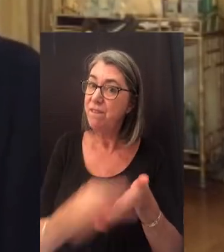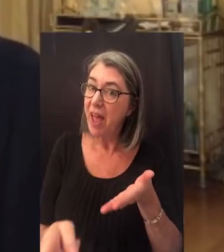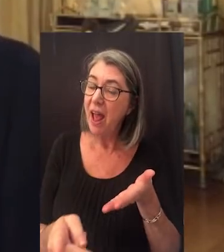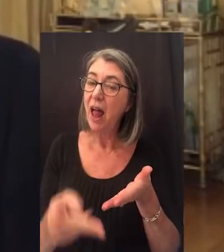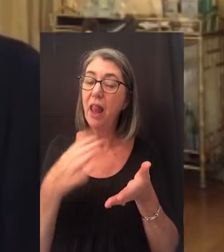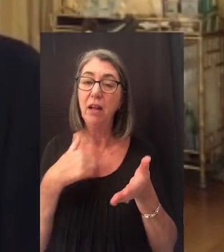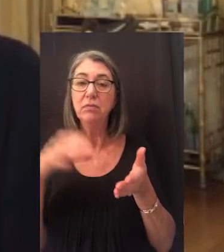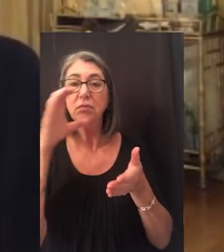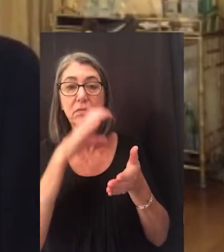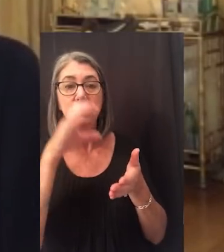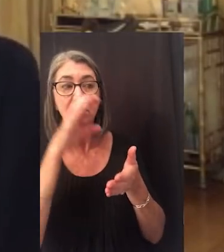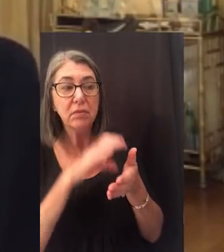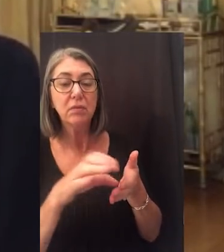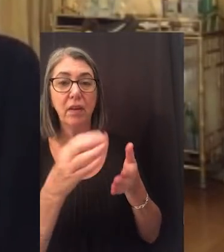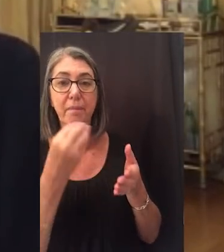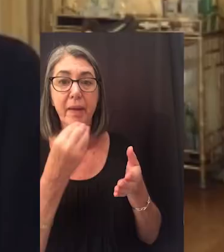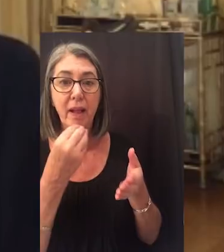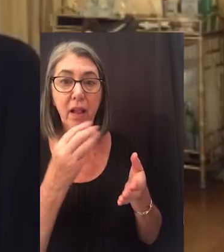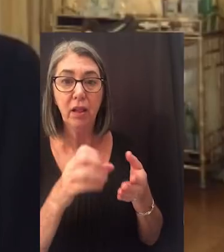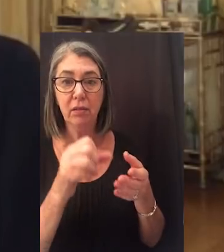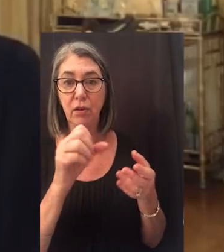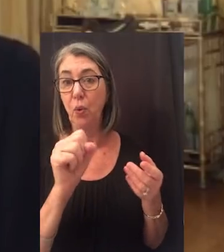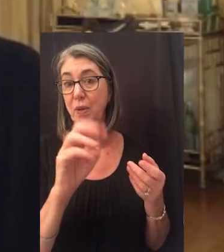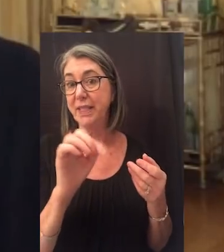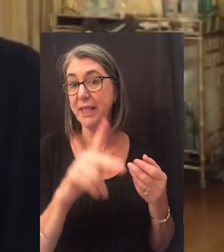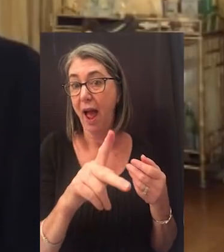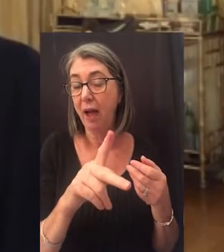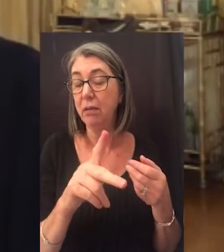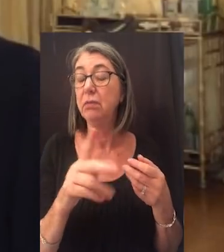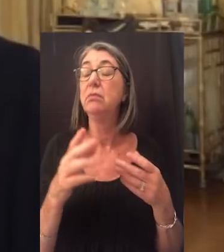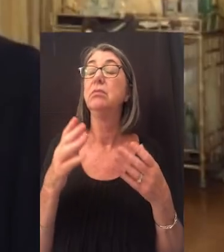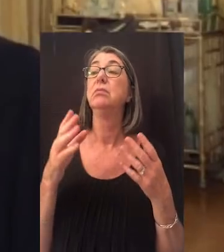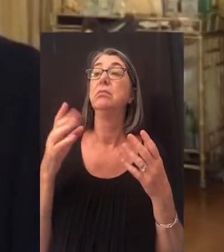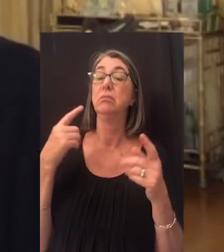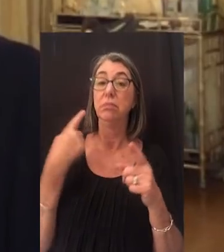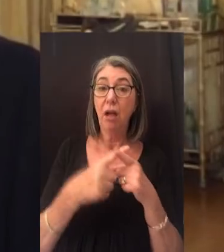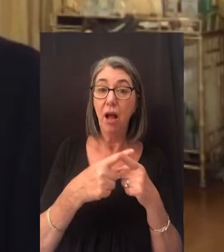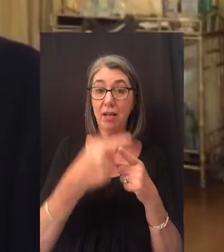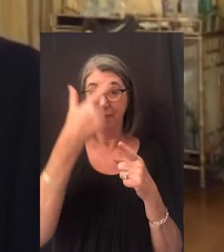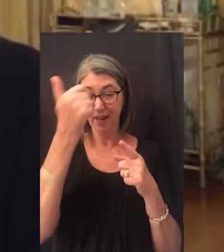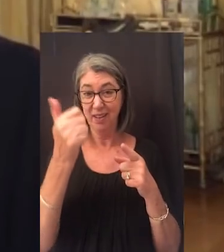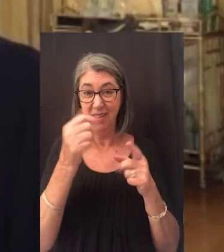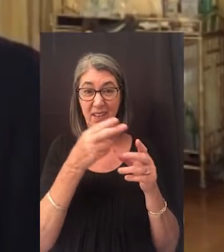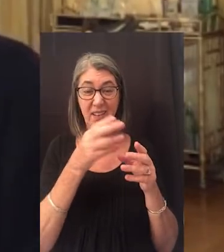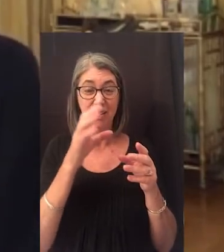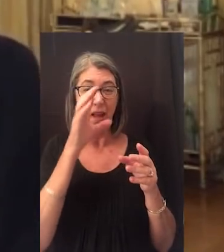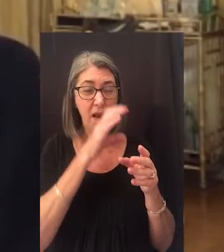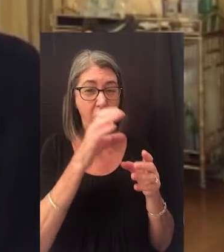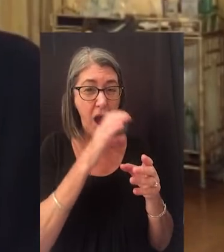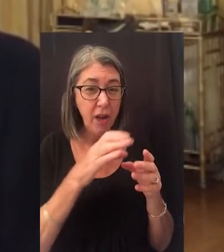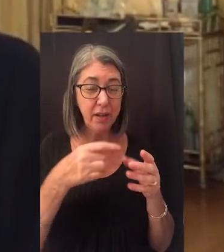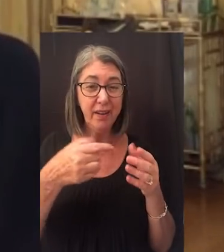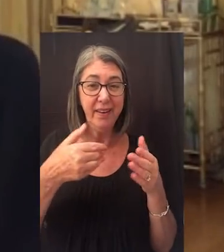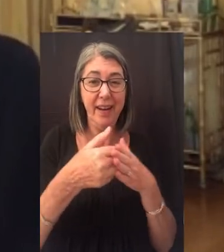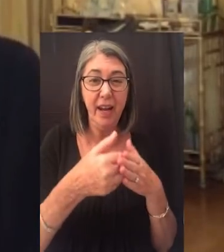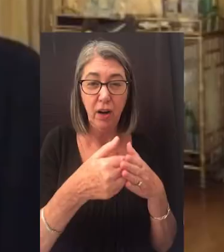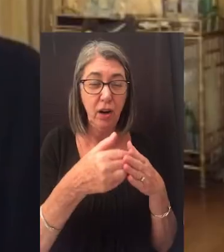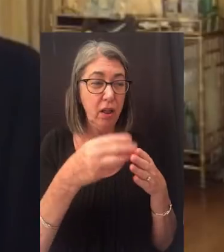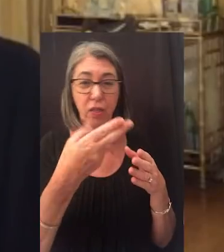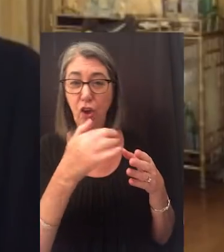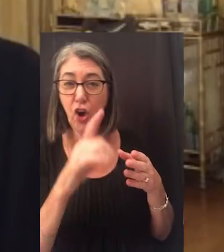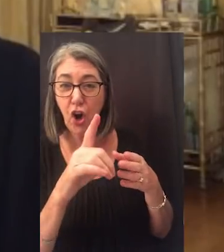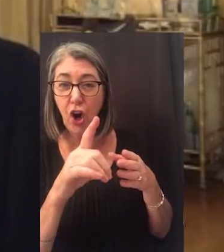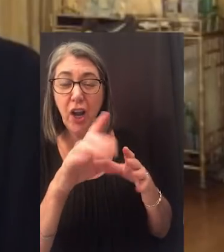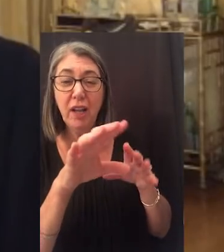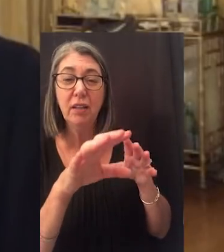fail in their pursuit of a meal or snack. Moreover, since lions hunt around the edge of the herd to pick